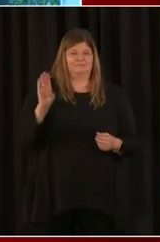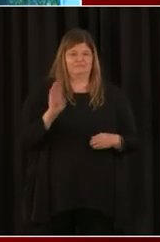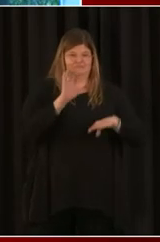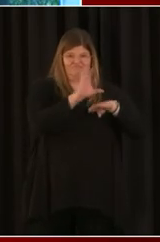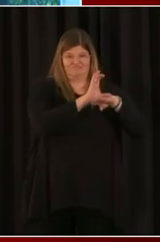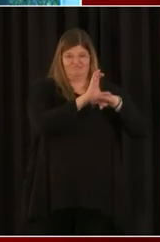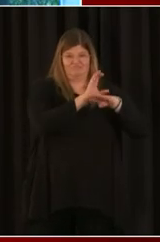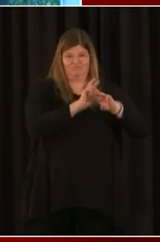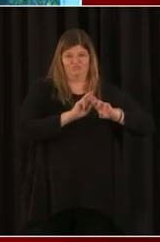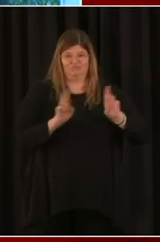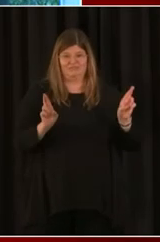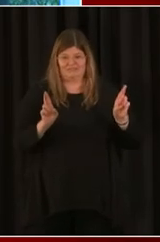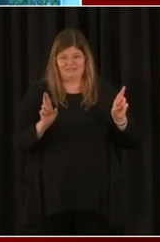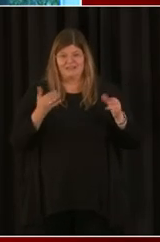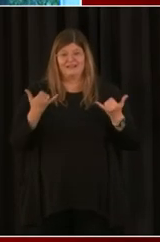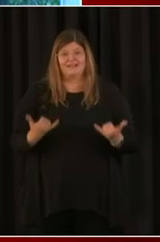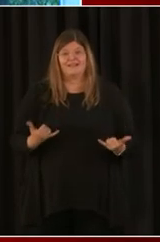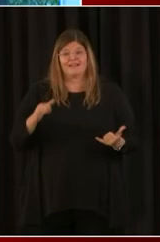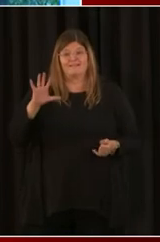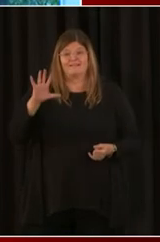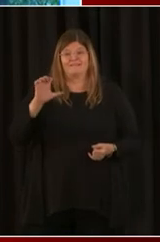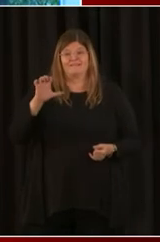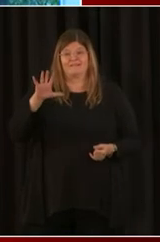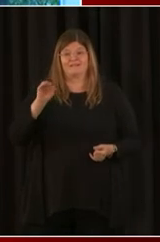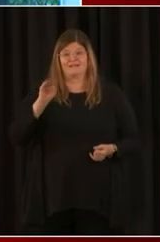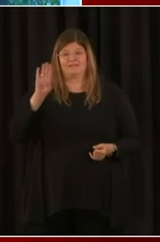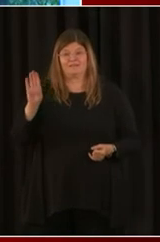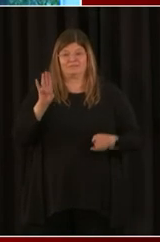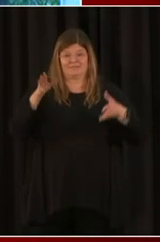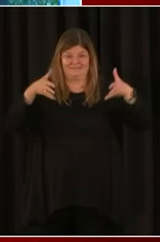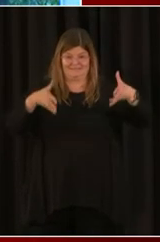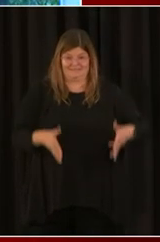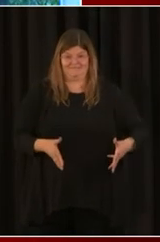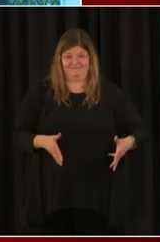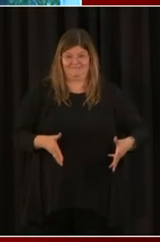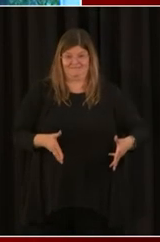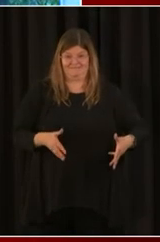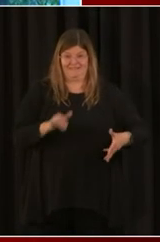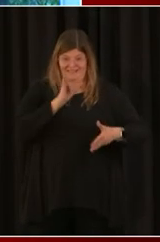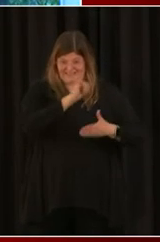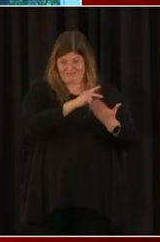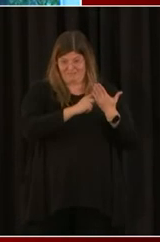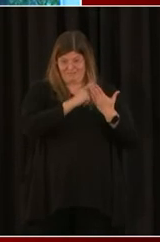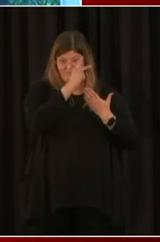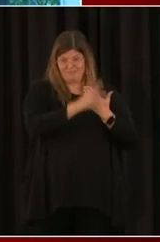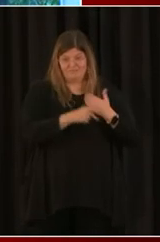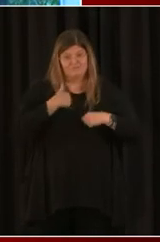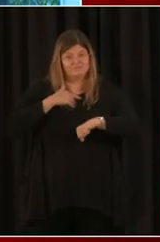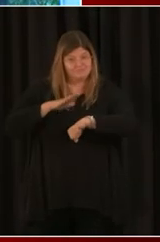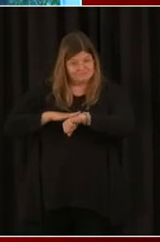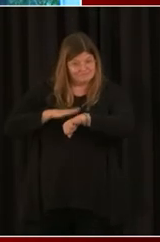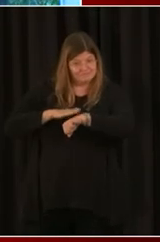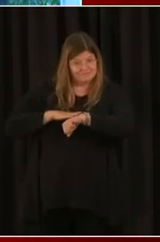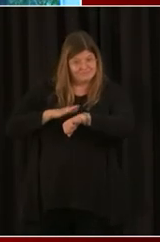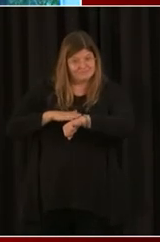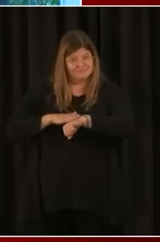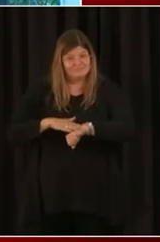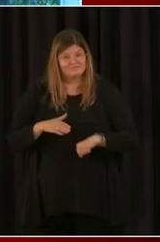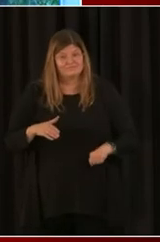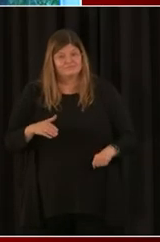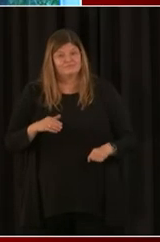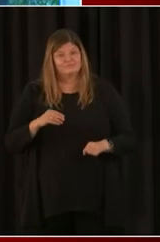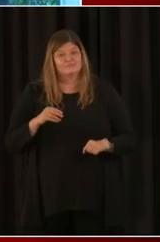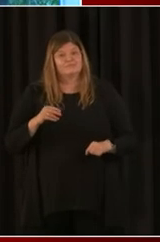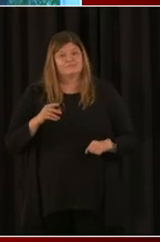$550 billion left in the program. However, the minimum loan amount is $100,000.